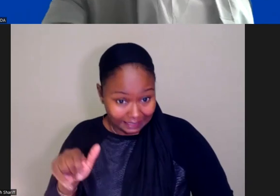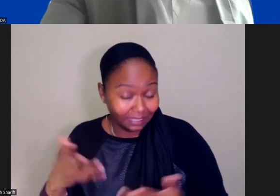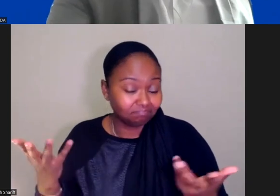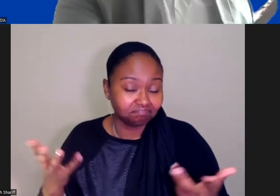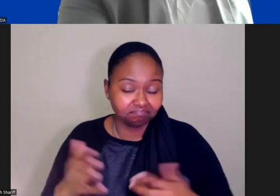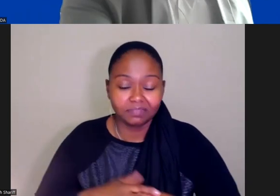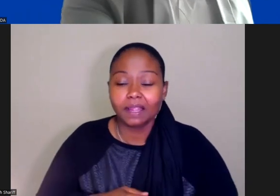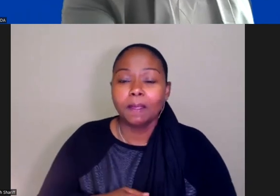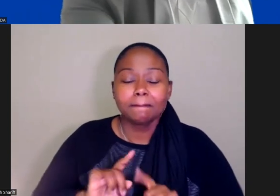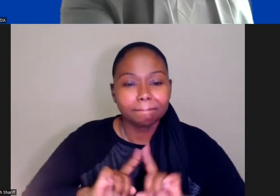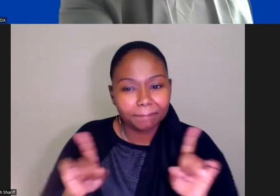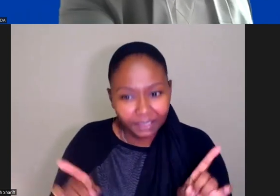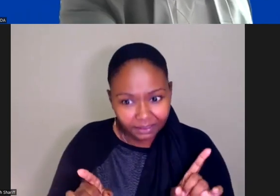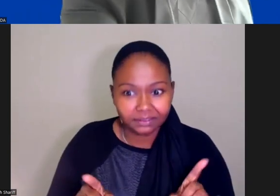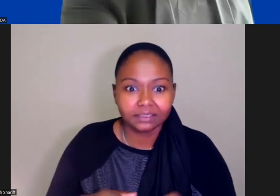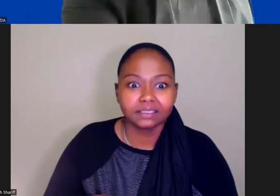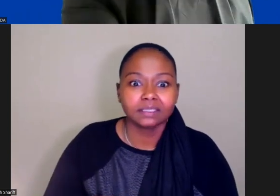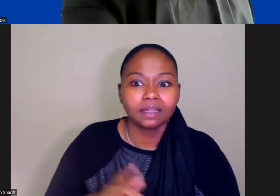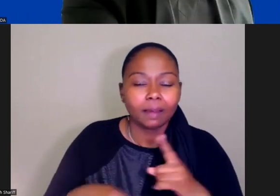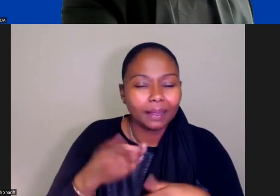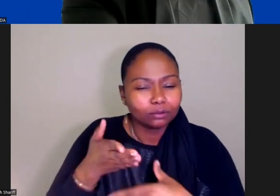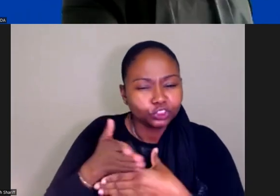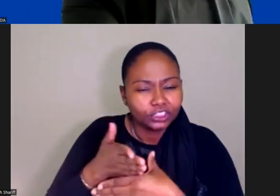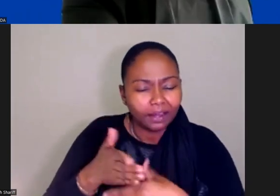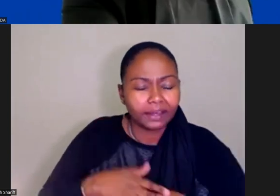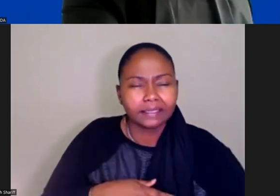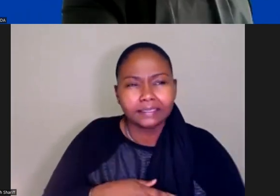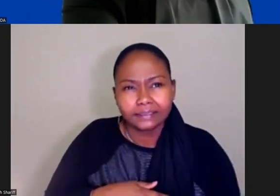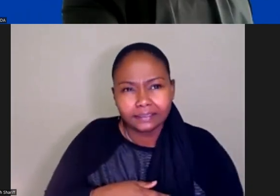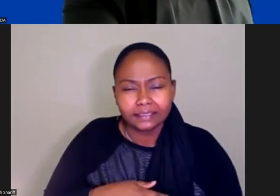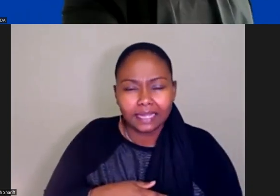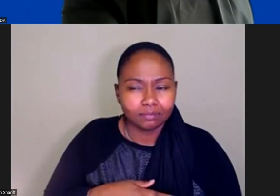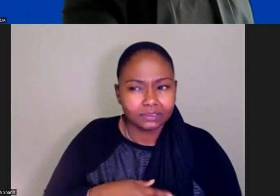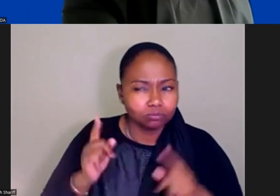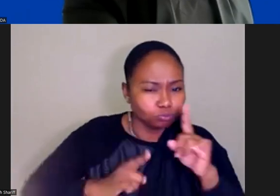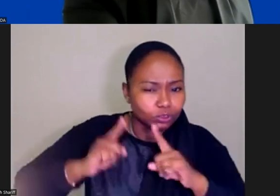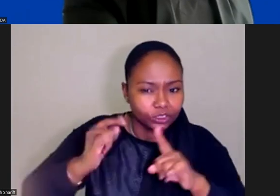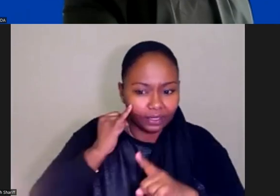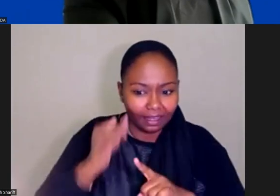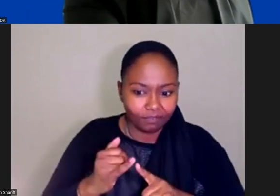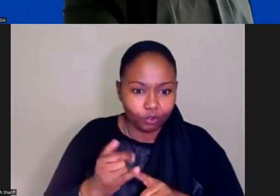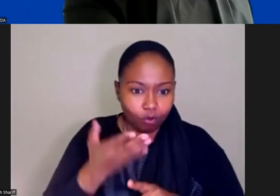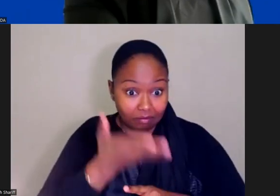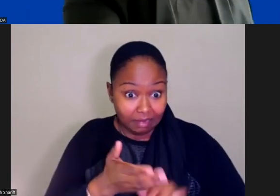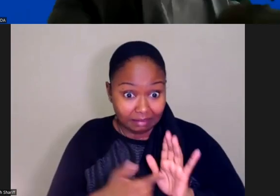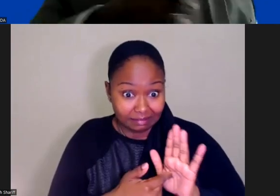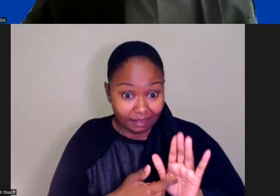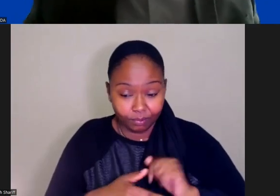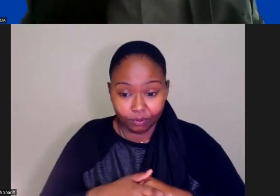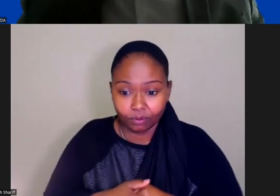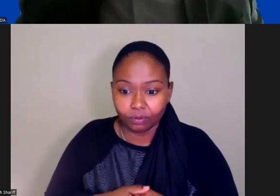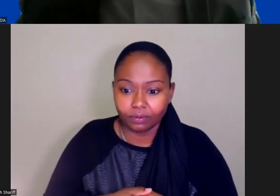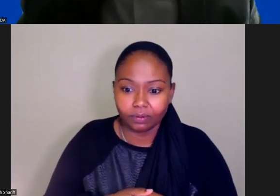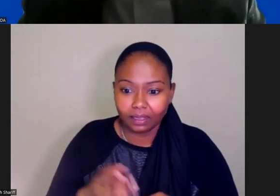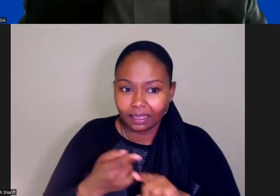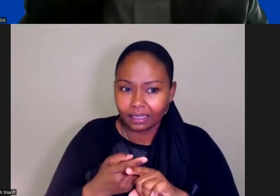But I guess to the kind of point about sharing, I'm wondering if your modeling of the equity scores is based on something